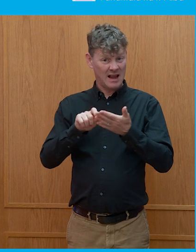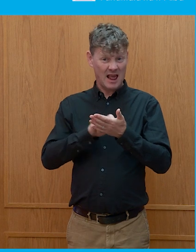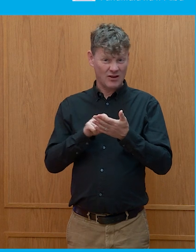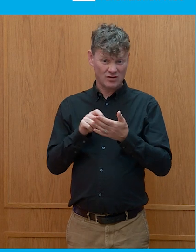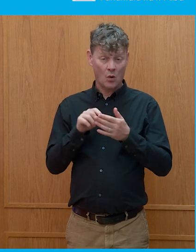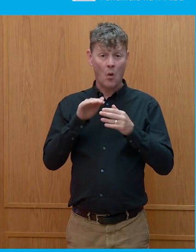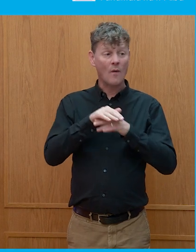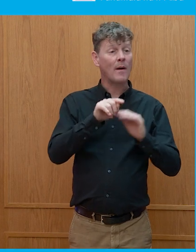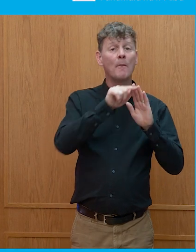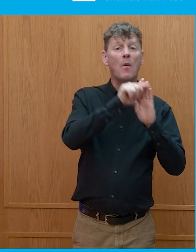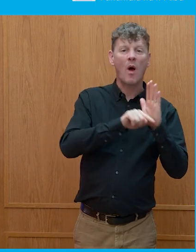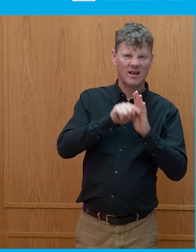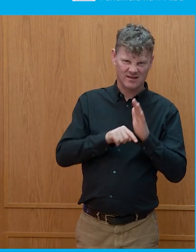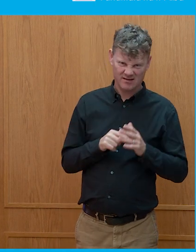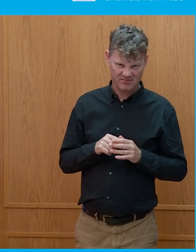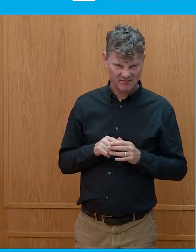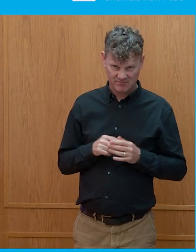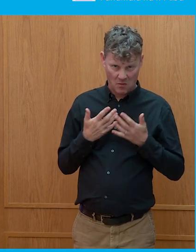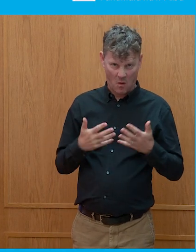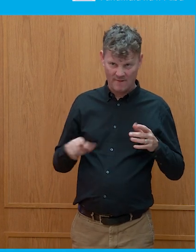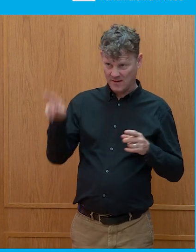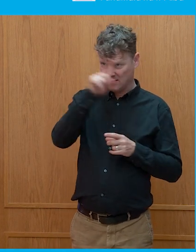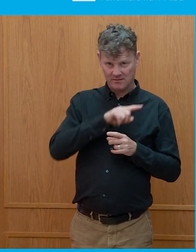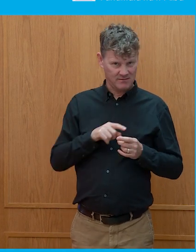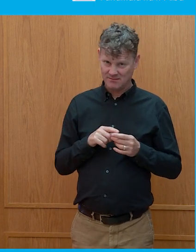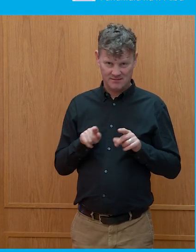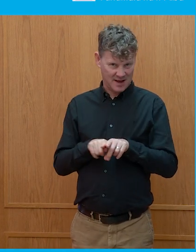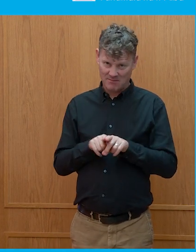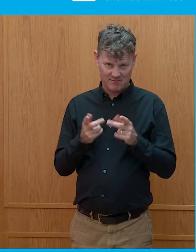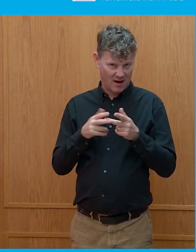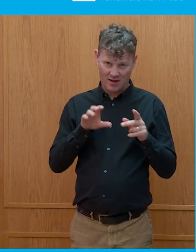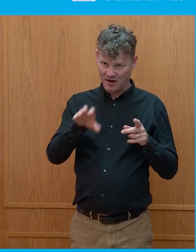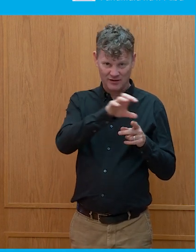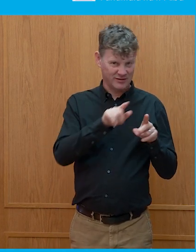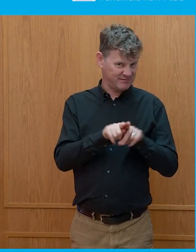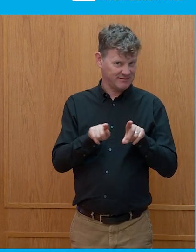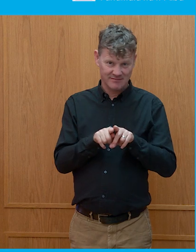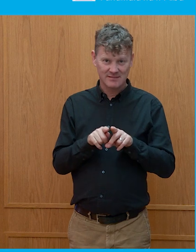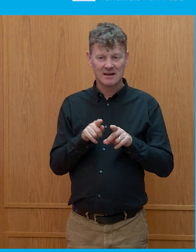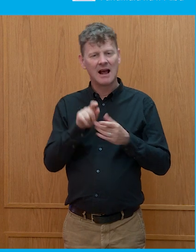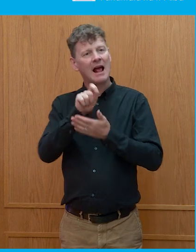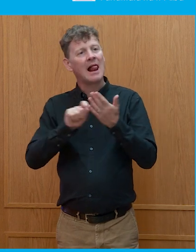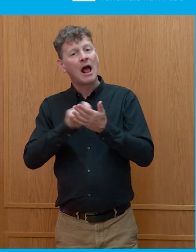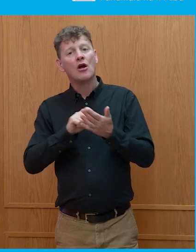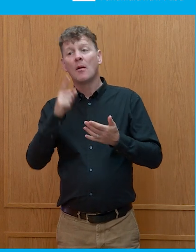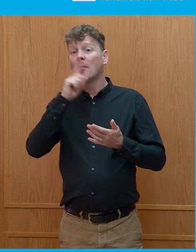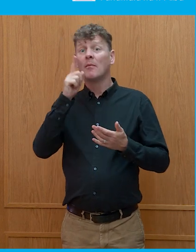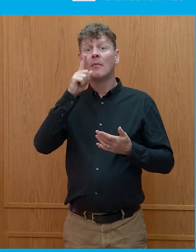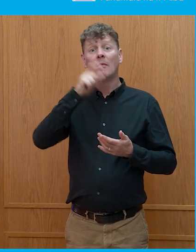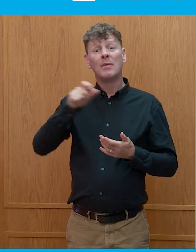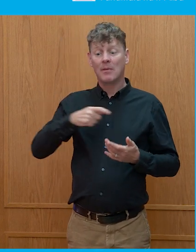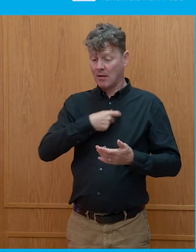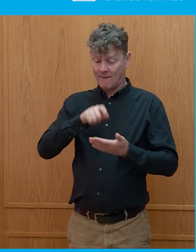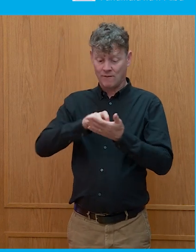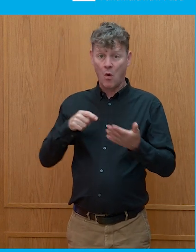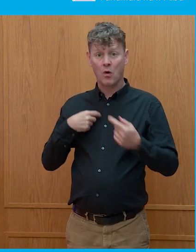policy. They are about the economy, but